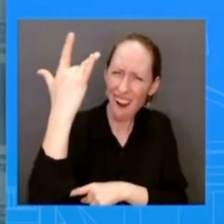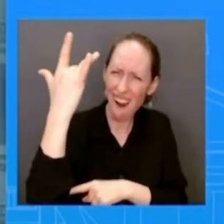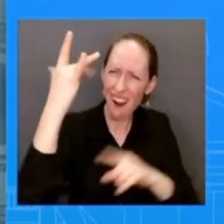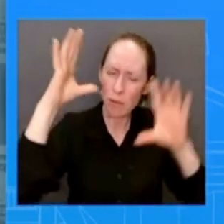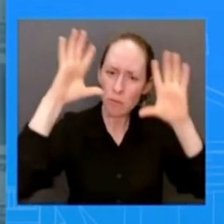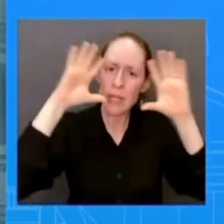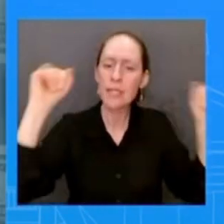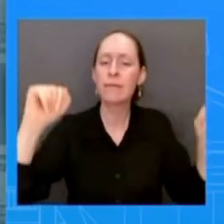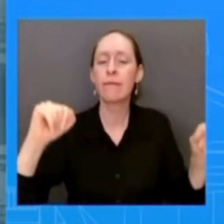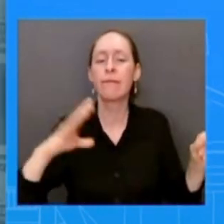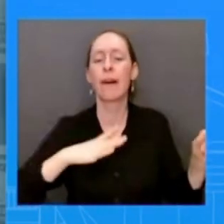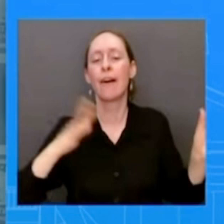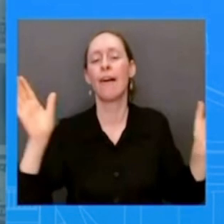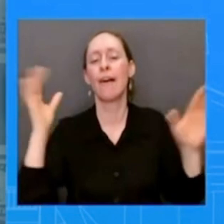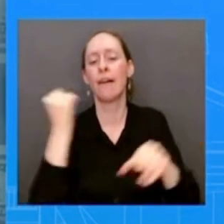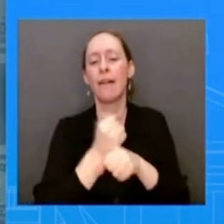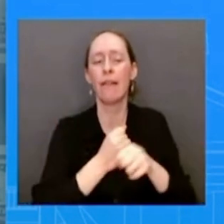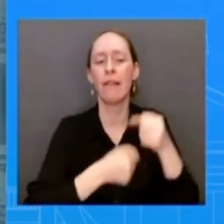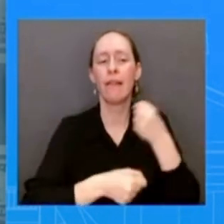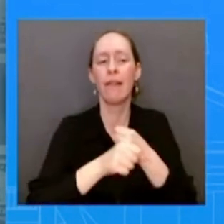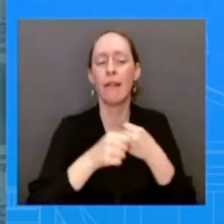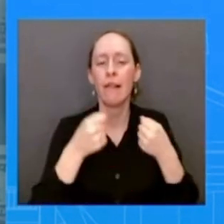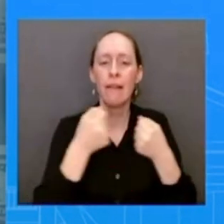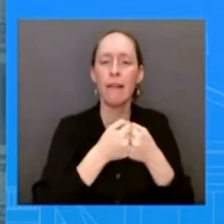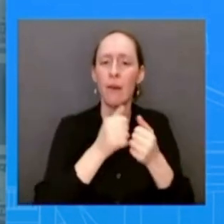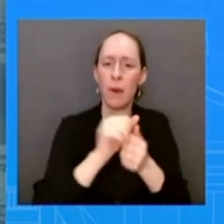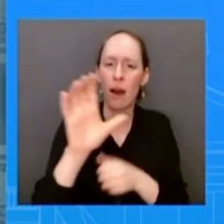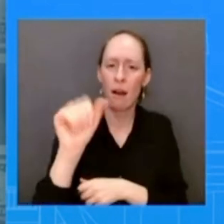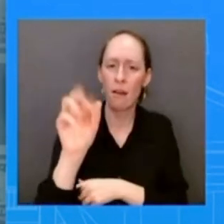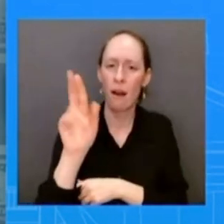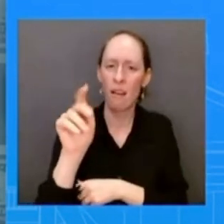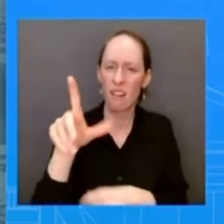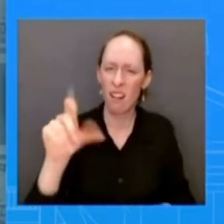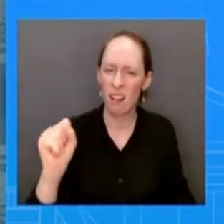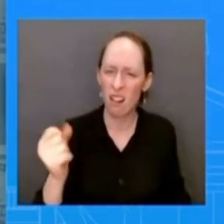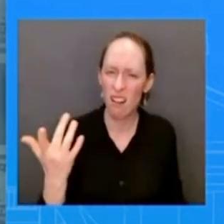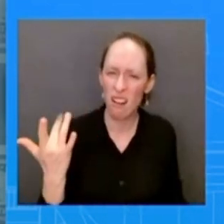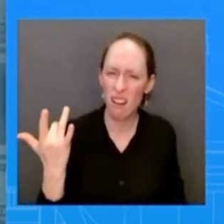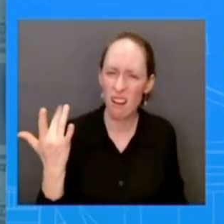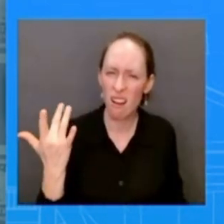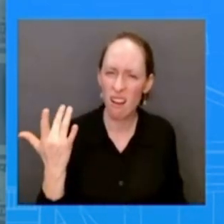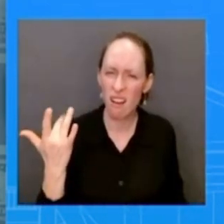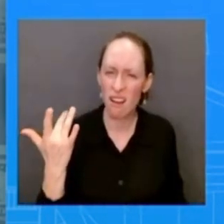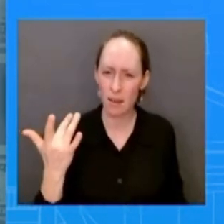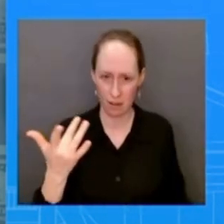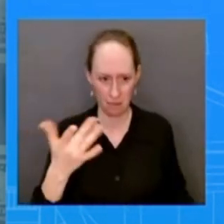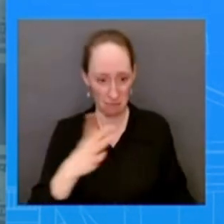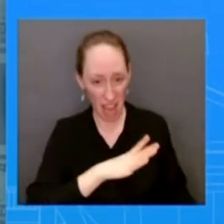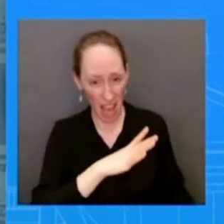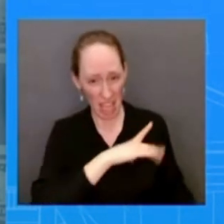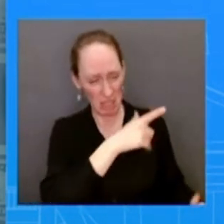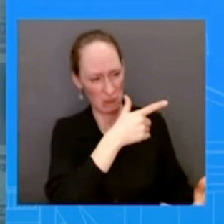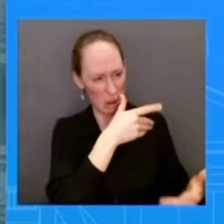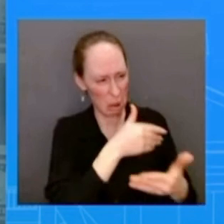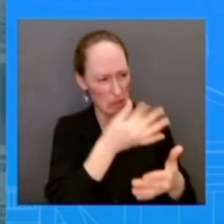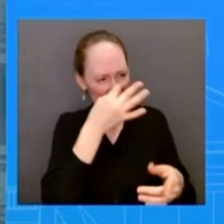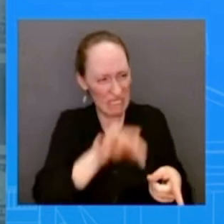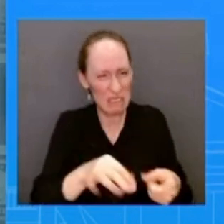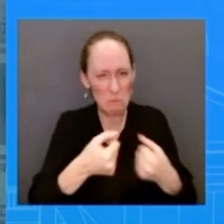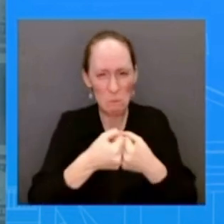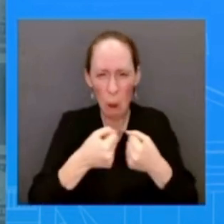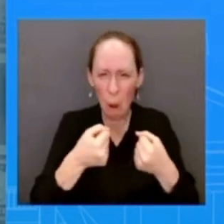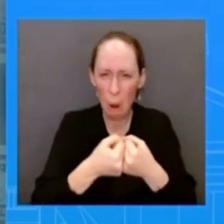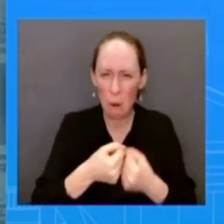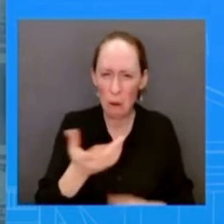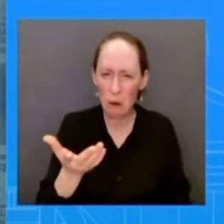take on the drug part here because since you brought this up um because of the work that this president has done because of what we've done specifically on